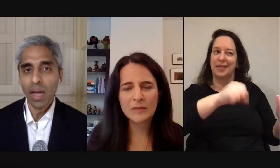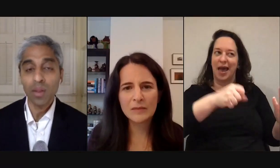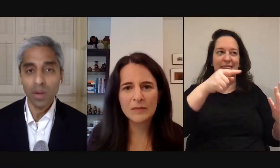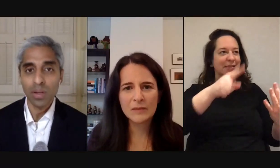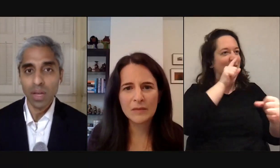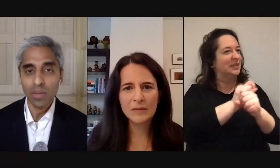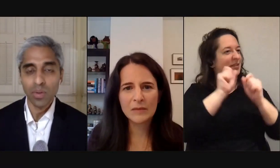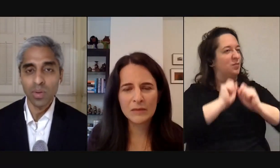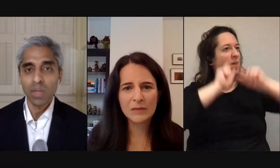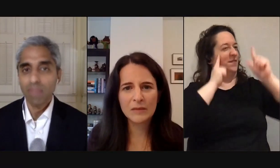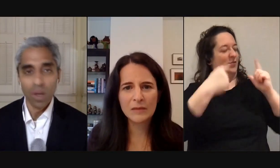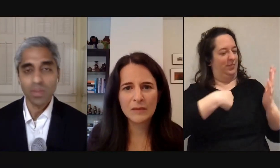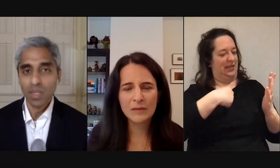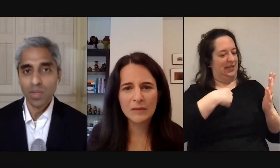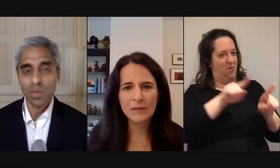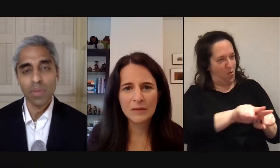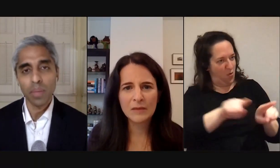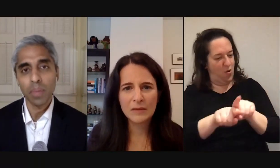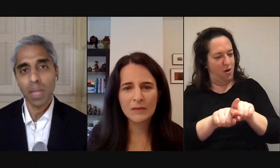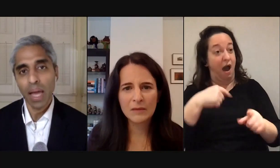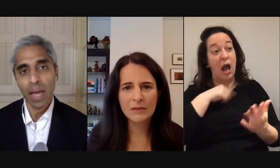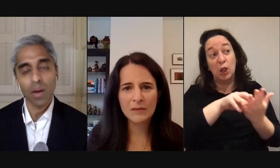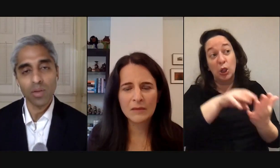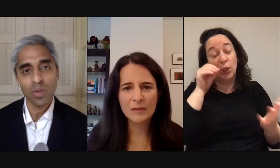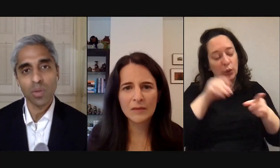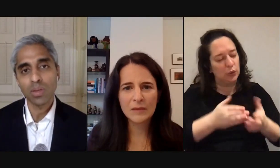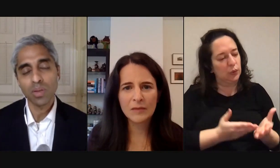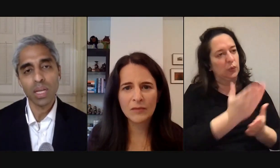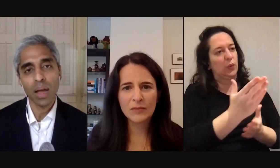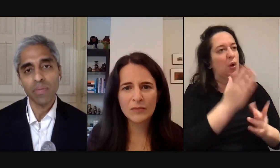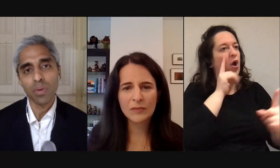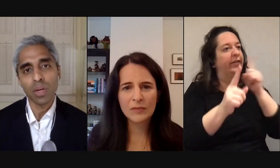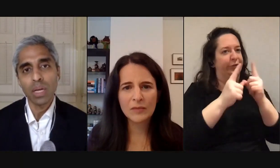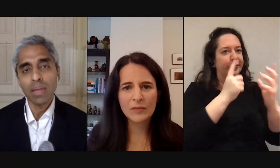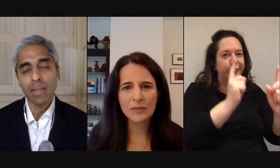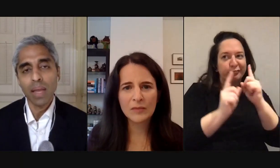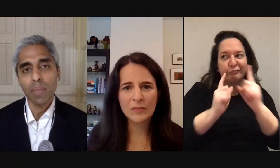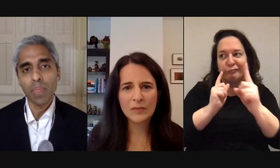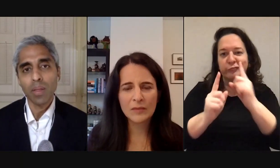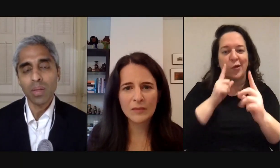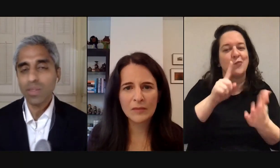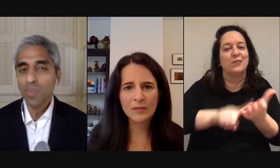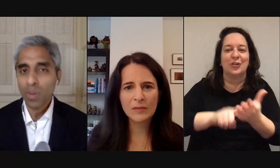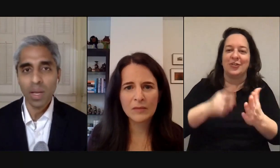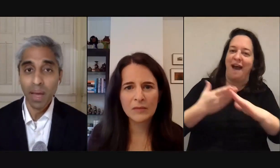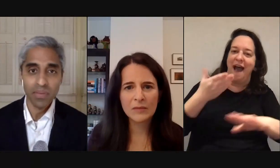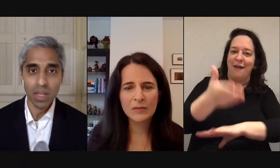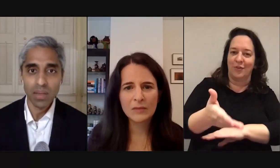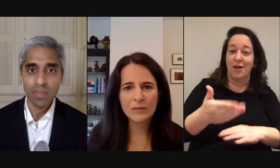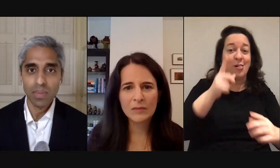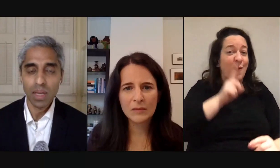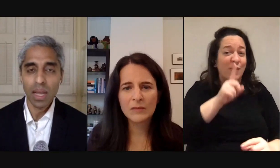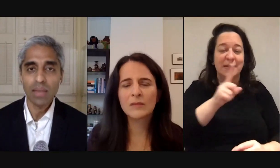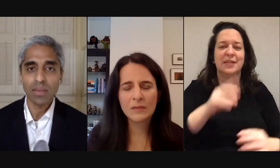I learned through the conversations with people that I had and also through the research I did afterward that loneliness is more than a